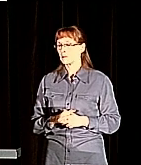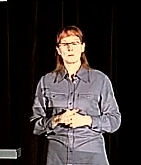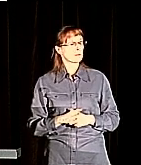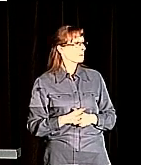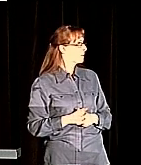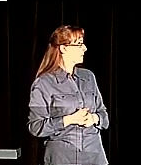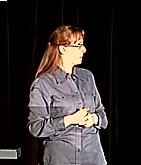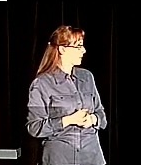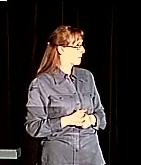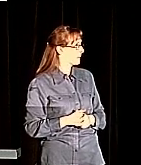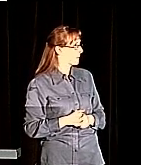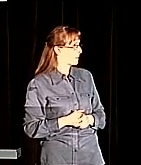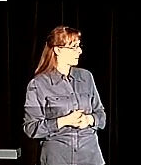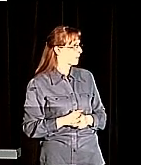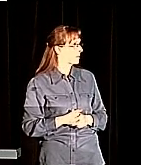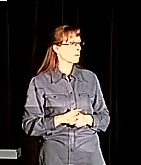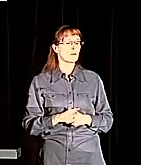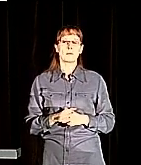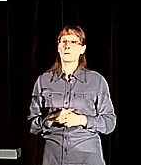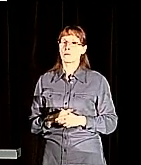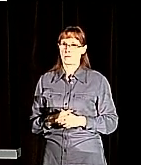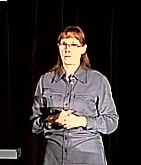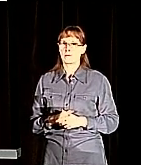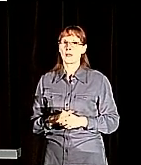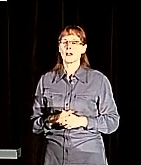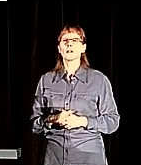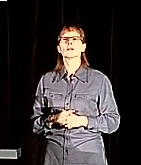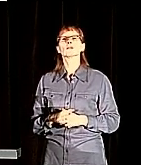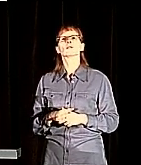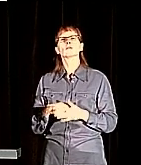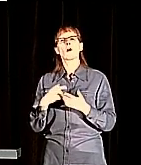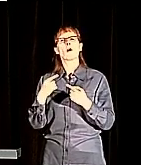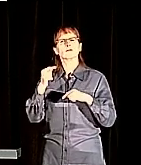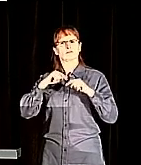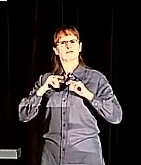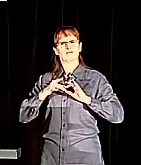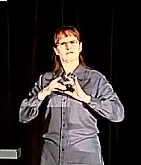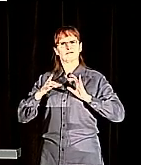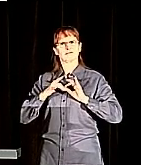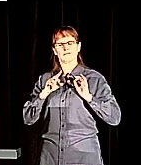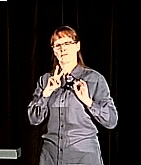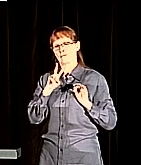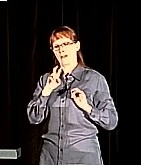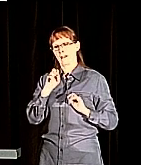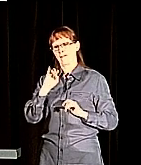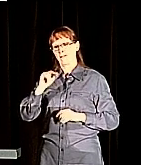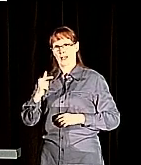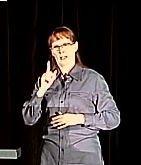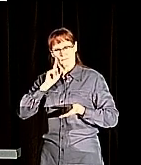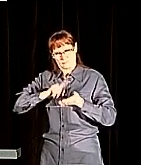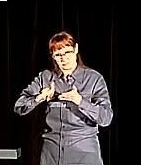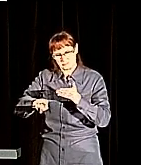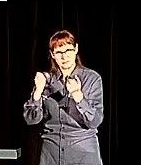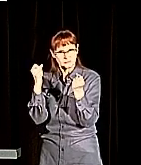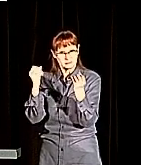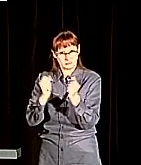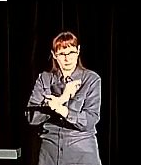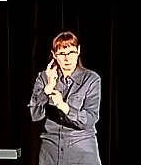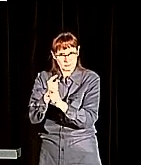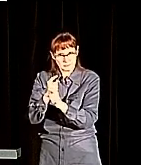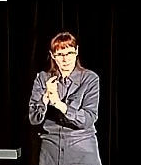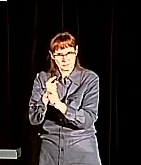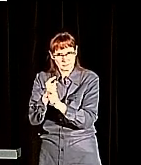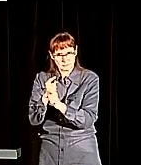As mentioned before, we had to create some way of authorizing whether or not a STEM translation was a good one. Does it follow